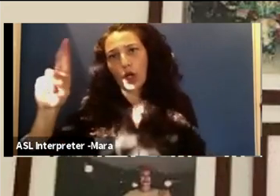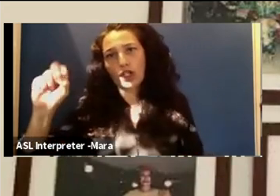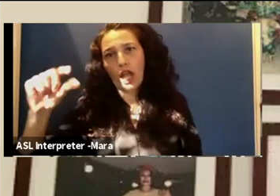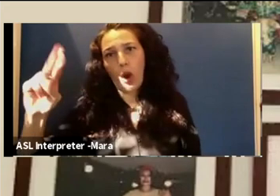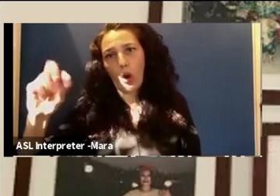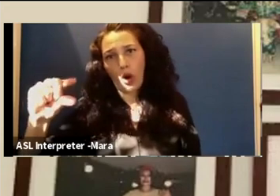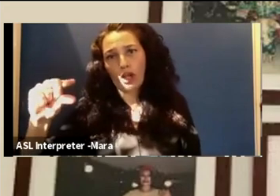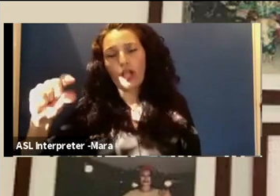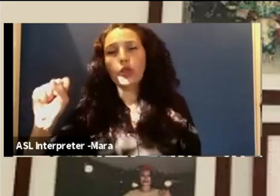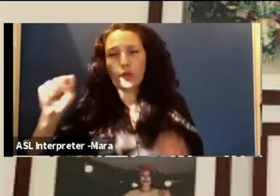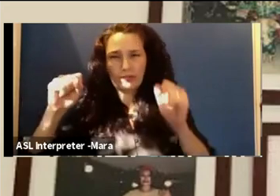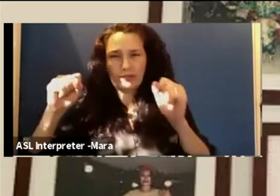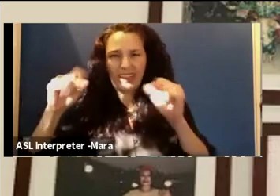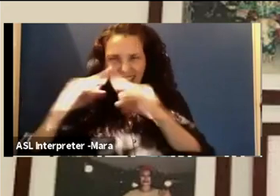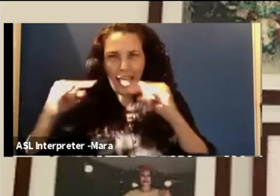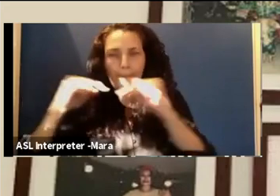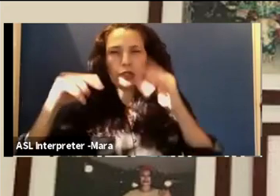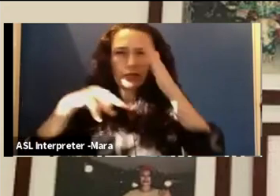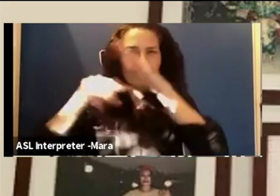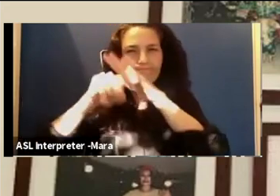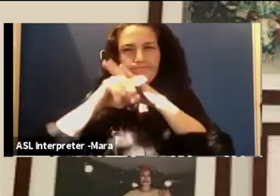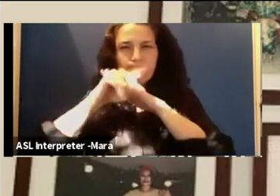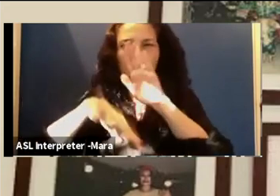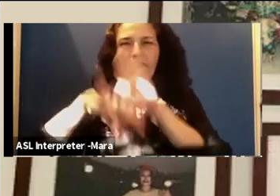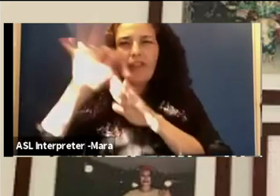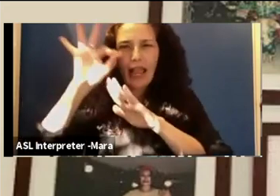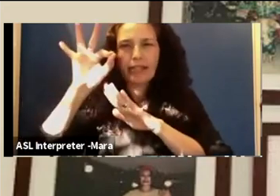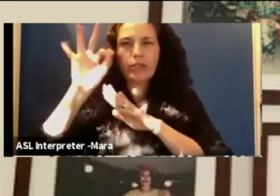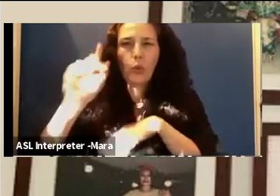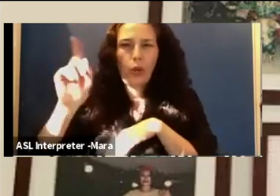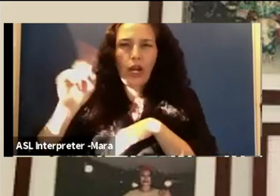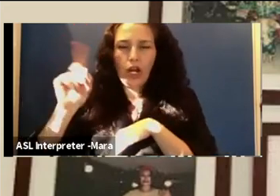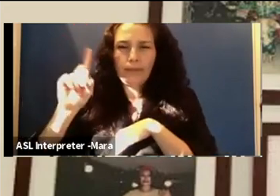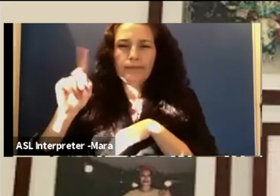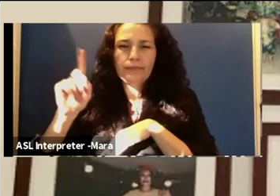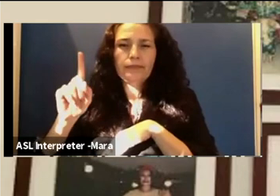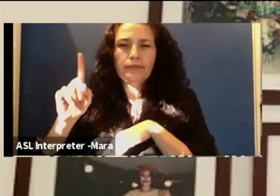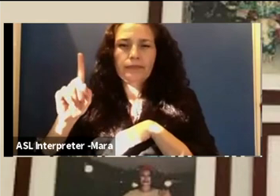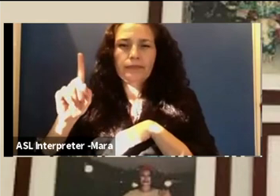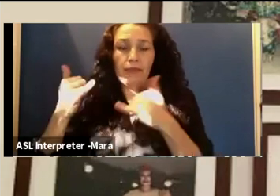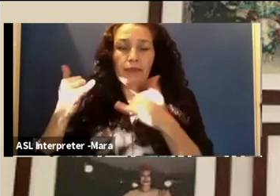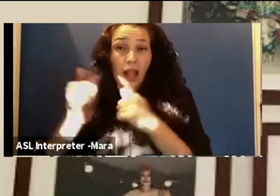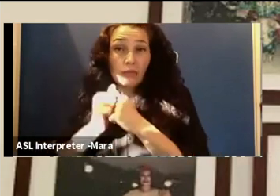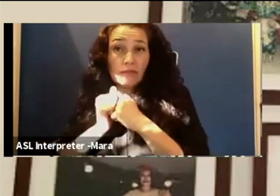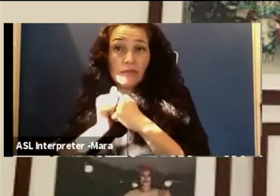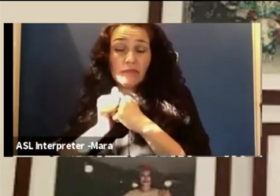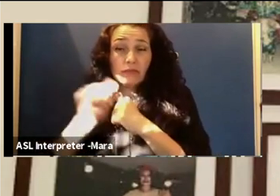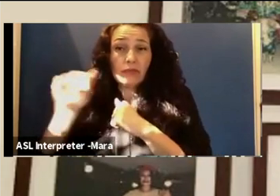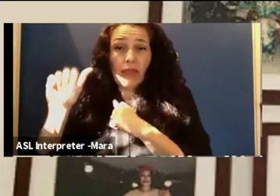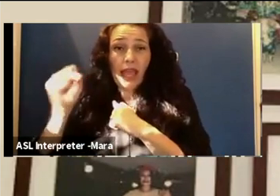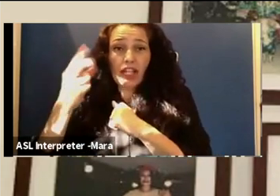be able to navigate for the application. So without further ado, unless, Ashley, wanted to